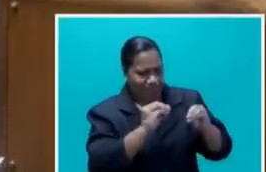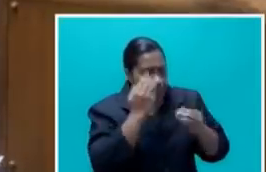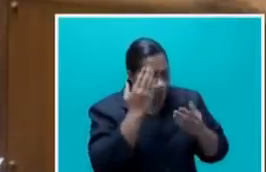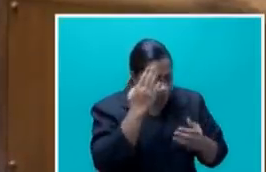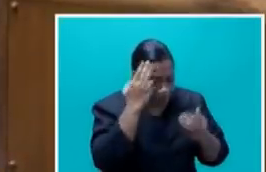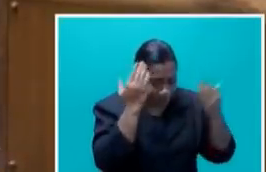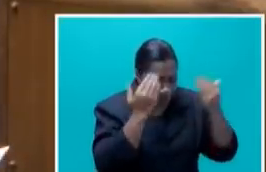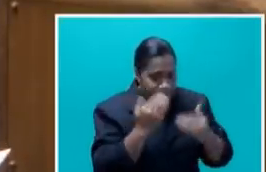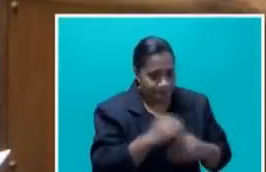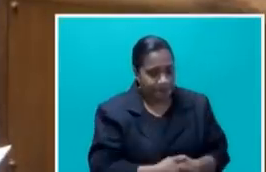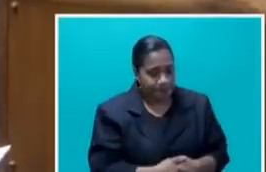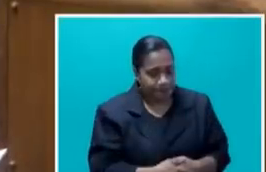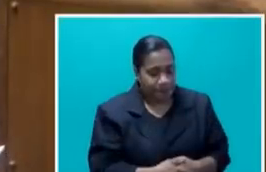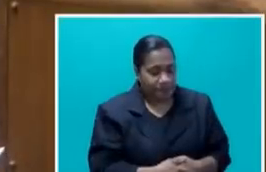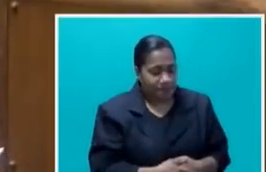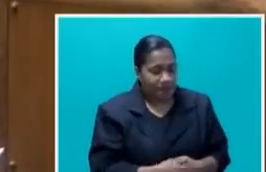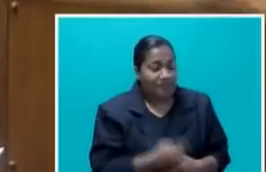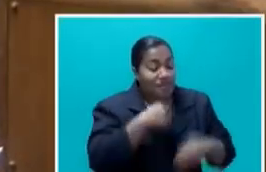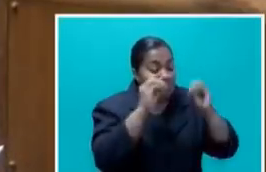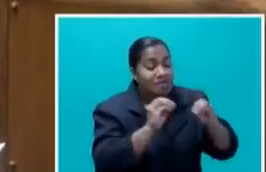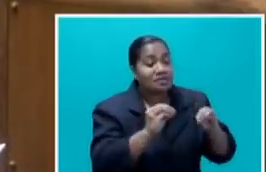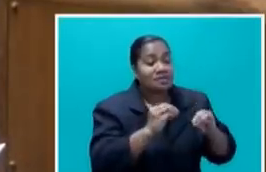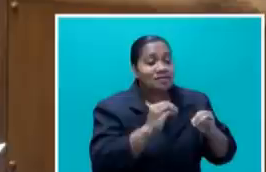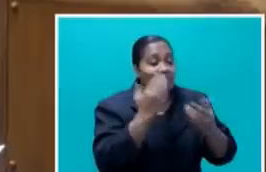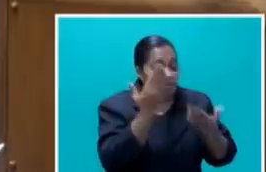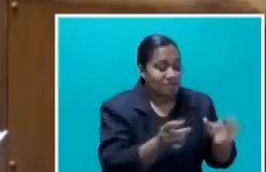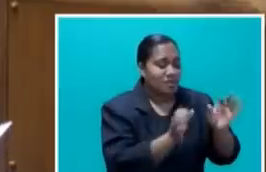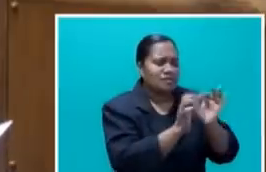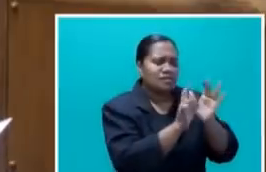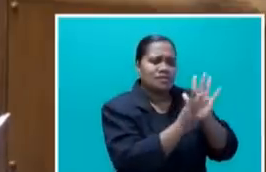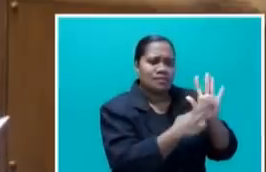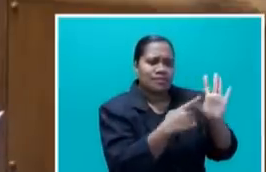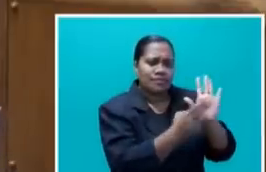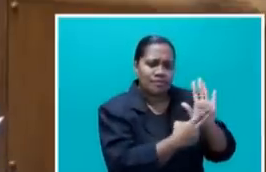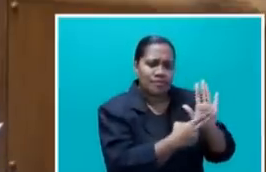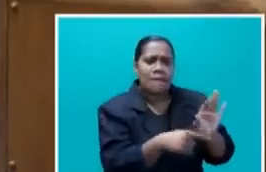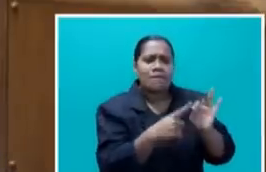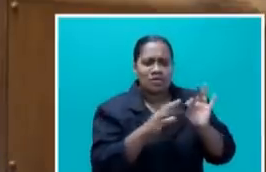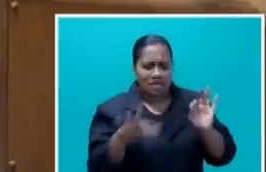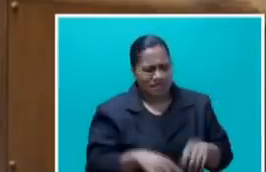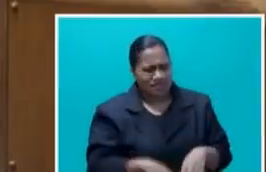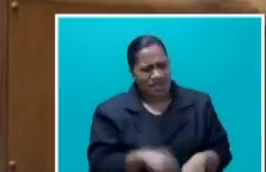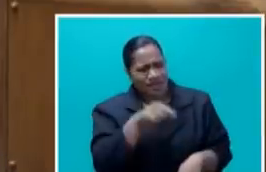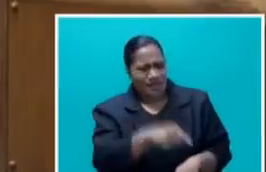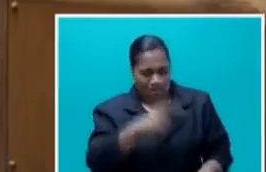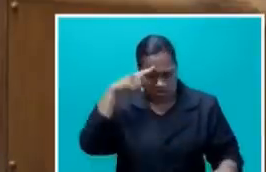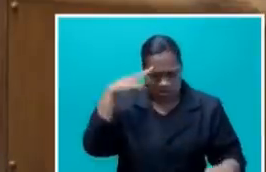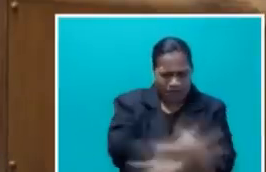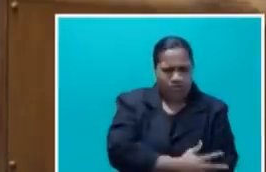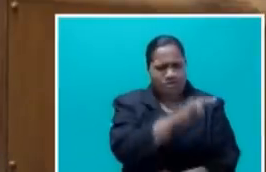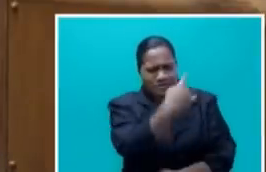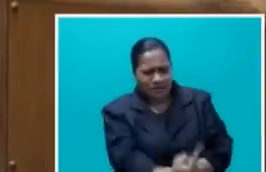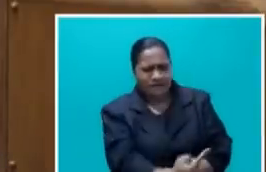bit. Mr. Speaker, it seems he is confusing himself with the roles of the Ministry of